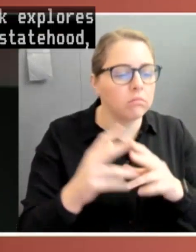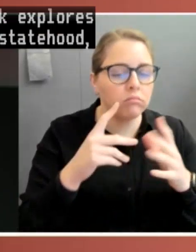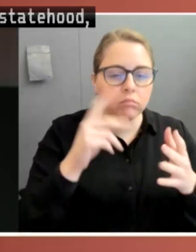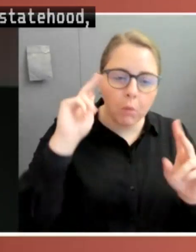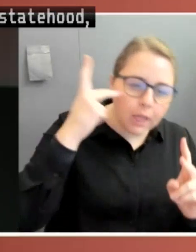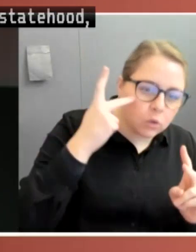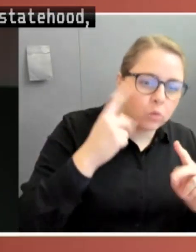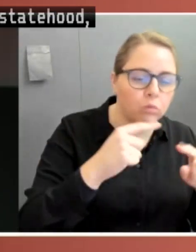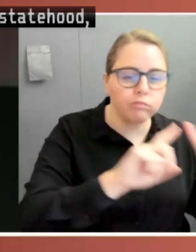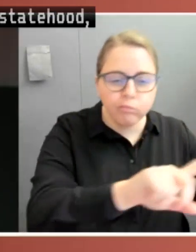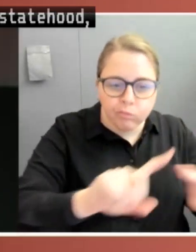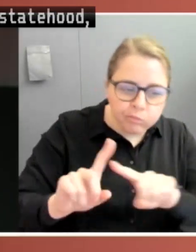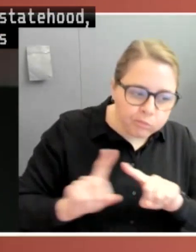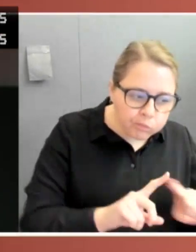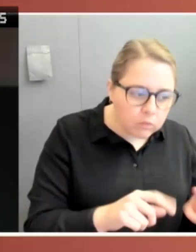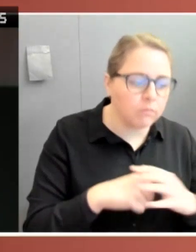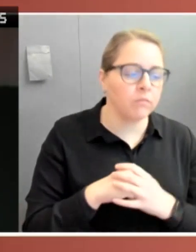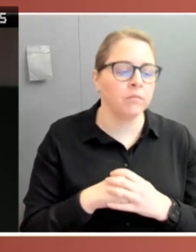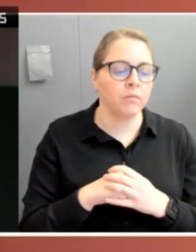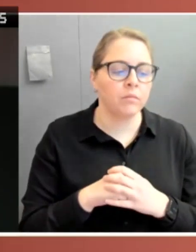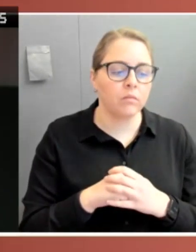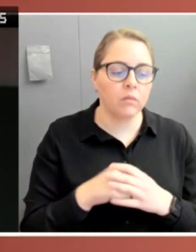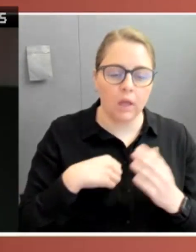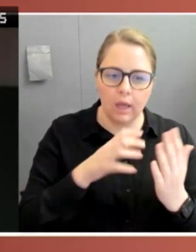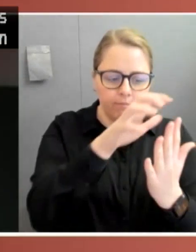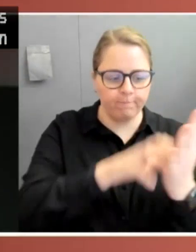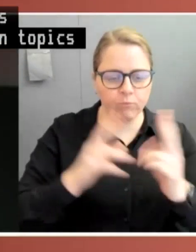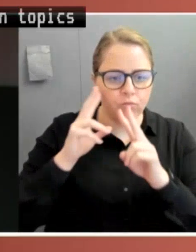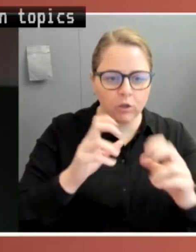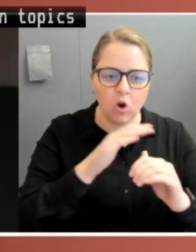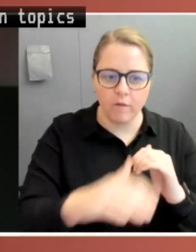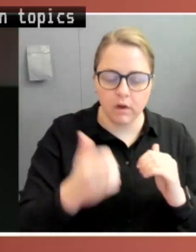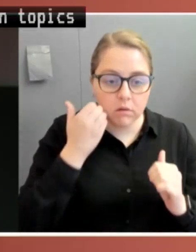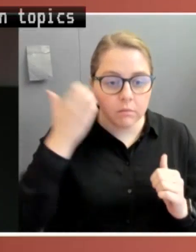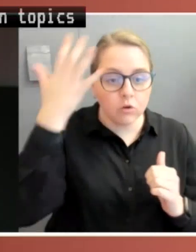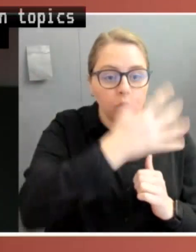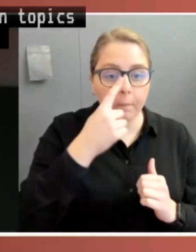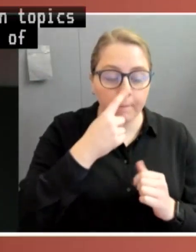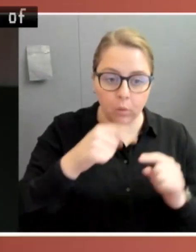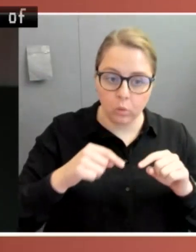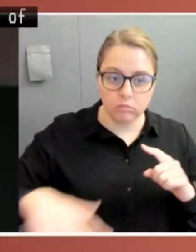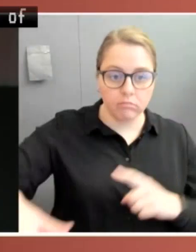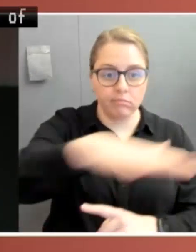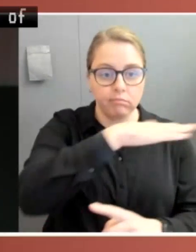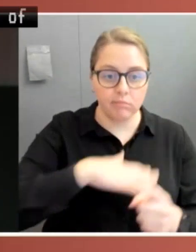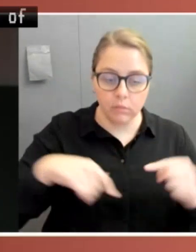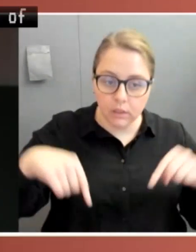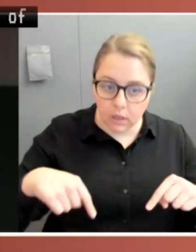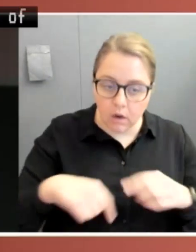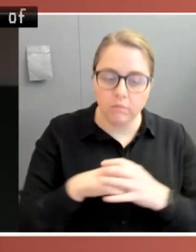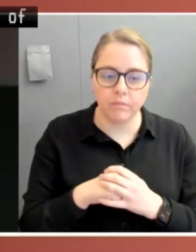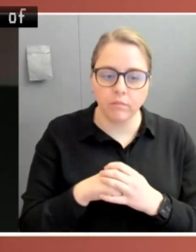works on topics including the legal rights of Indigenous people in Australia, micro-nations and sovereignty and successionism in Australia.